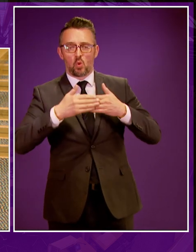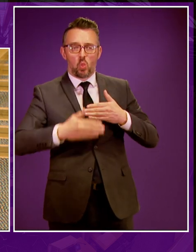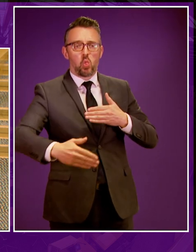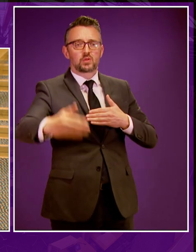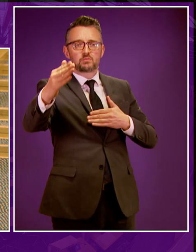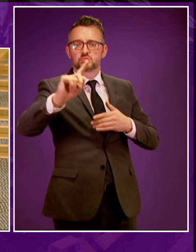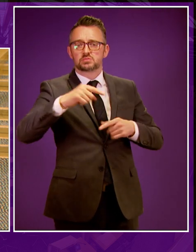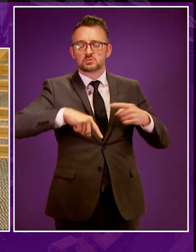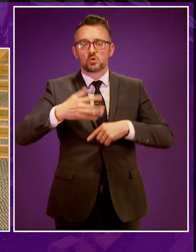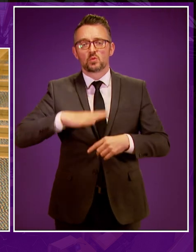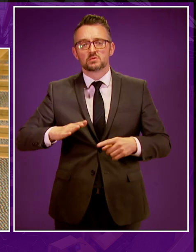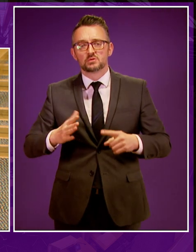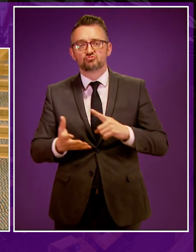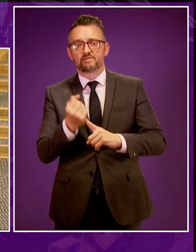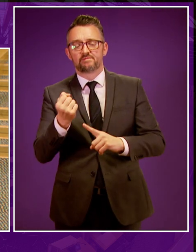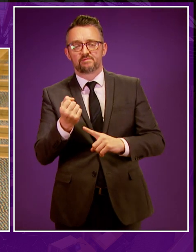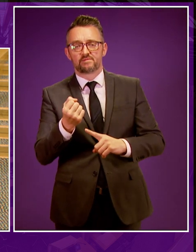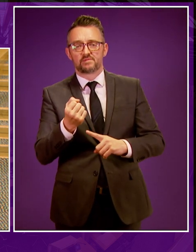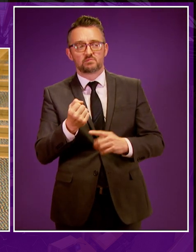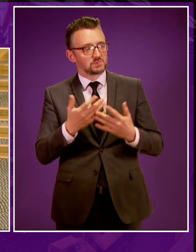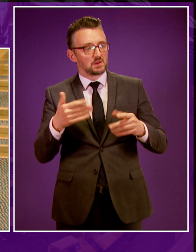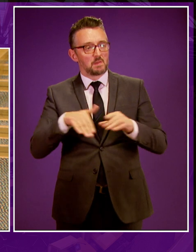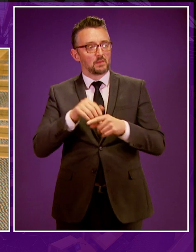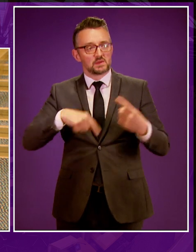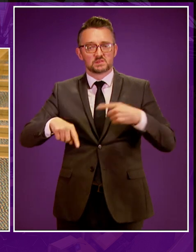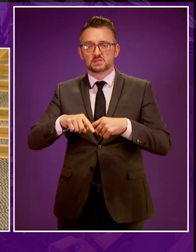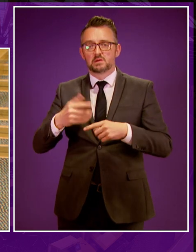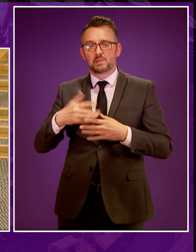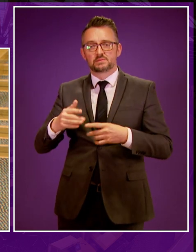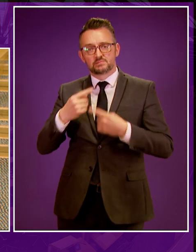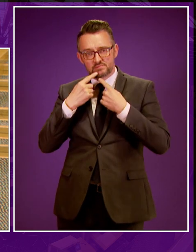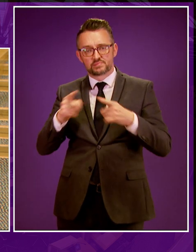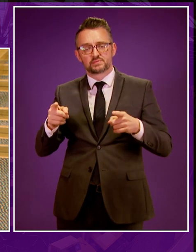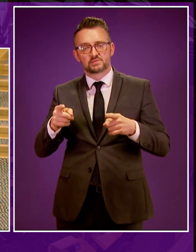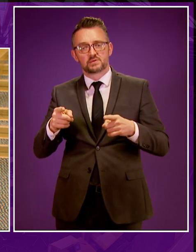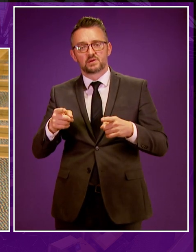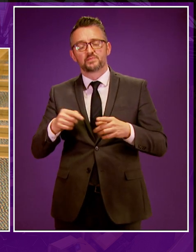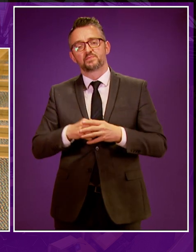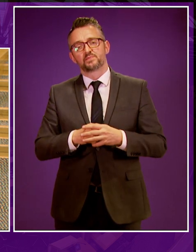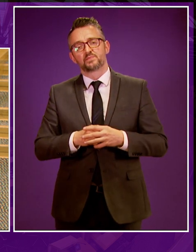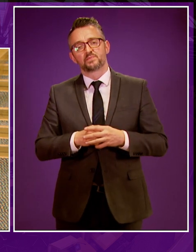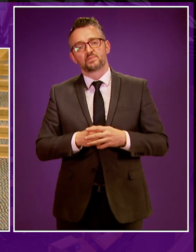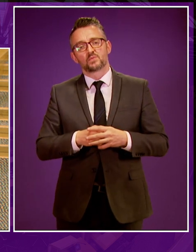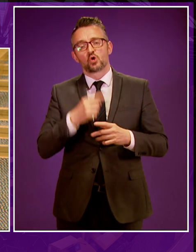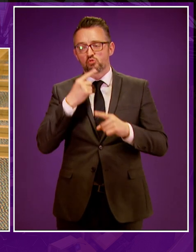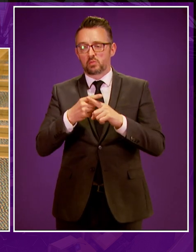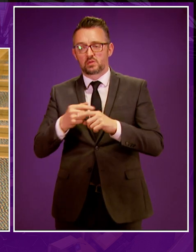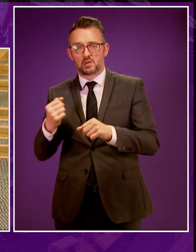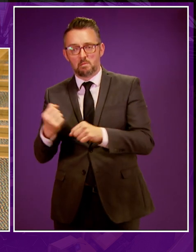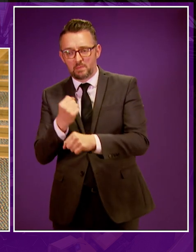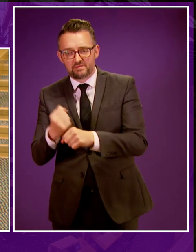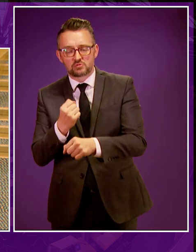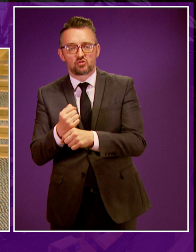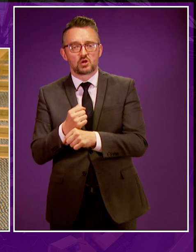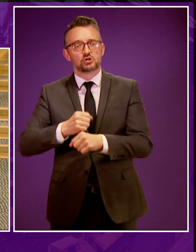-term ambitions for energy. A number of members have made that point, and I fully recognise it. Also, in respect to manufacturing and the Scottish